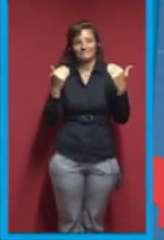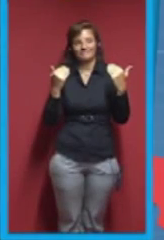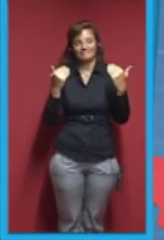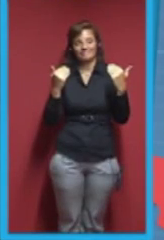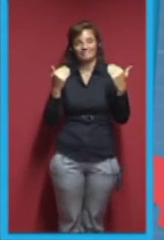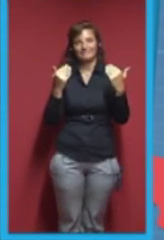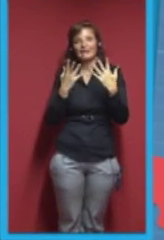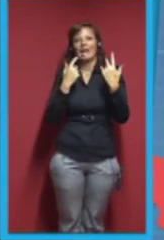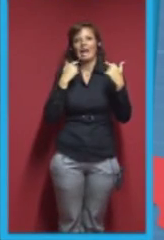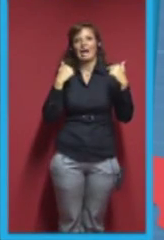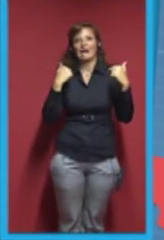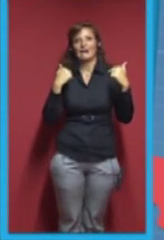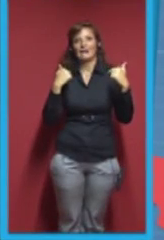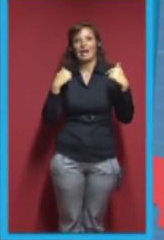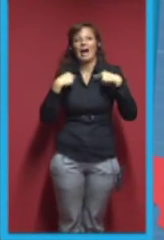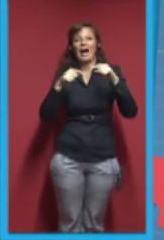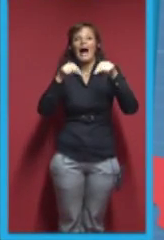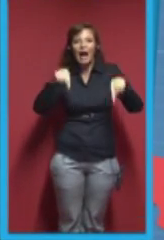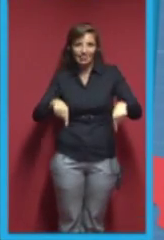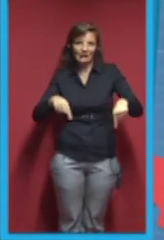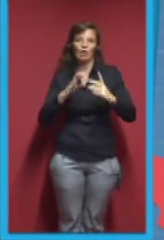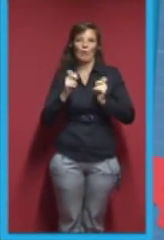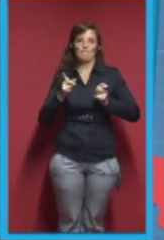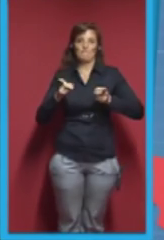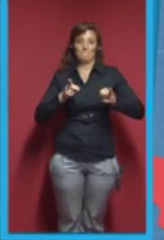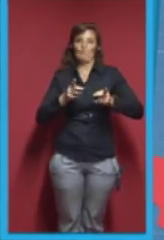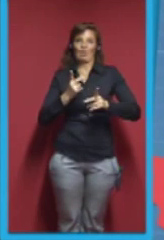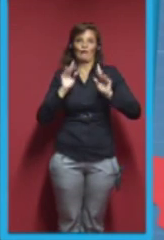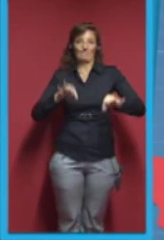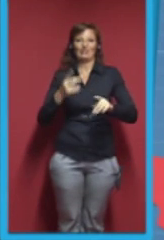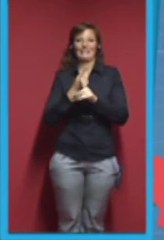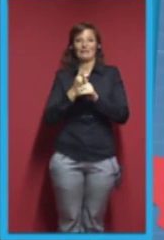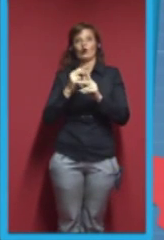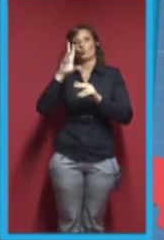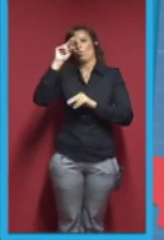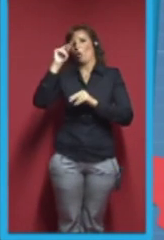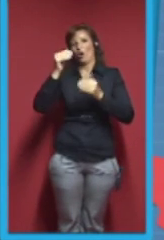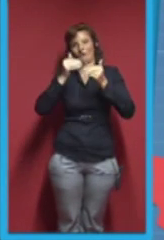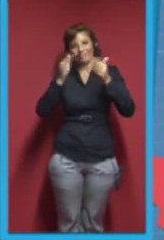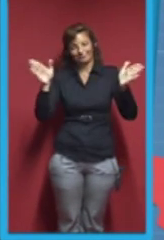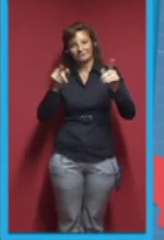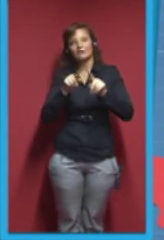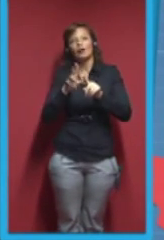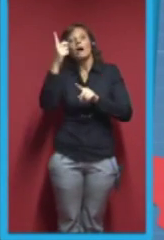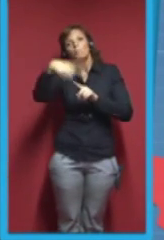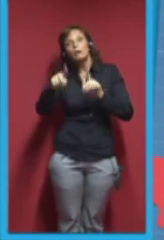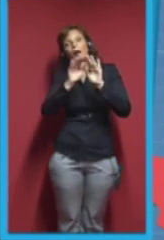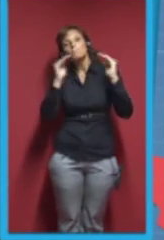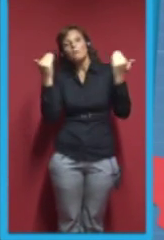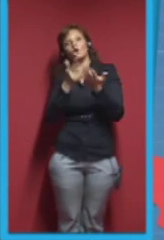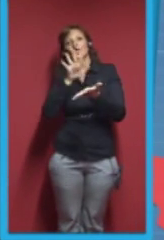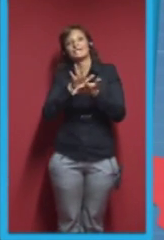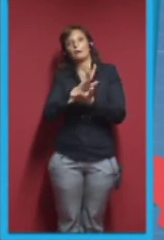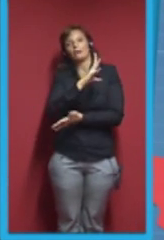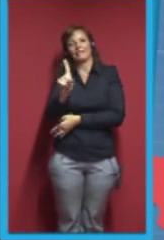Now it's about time to open a new chapter about the exciting world of 3D printing, isn't it? So it was about, I think,